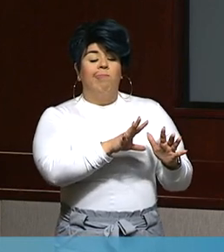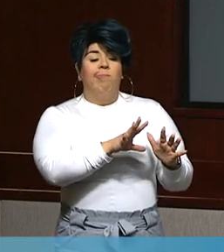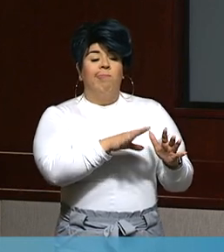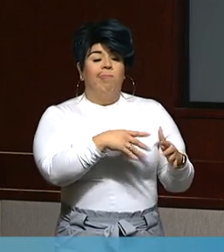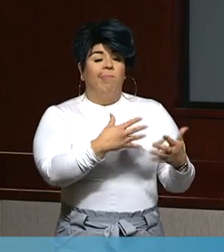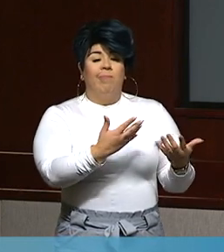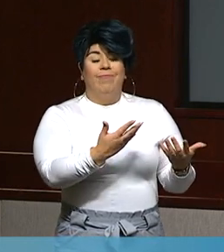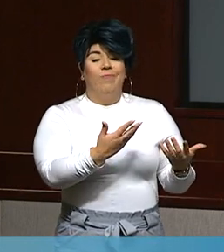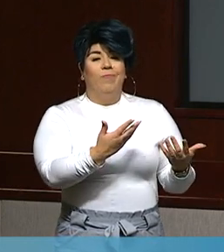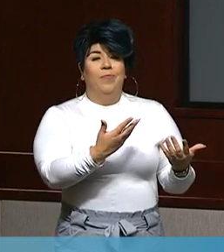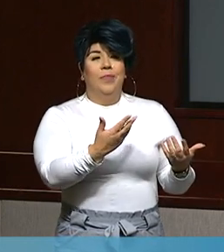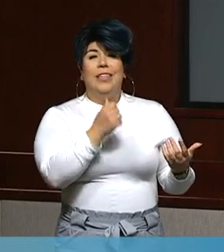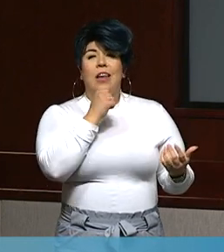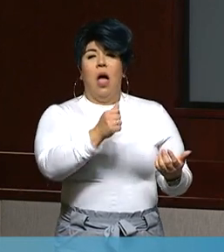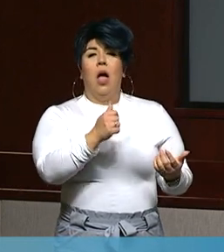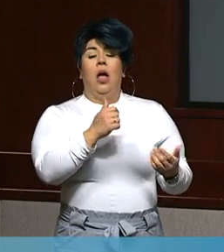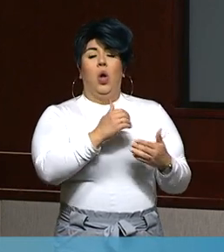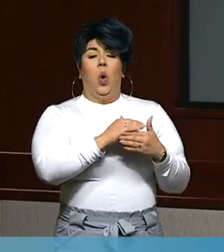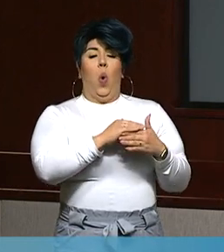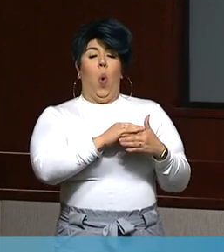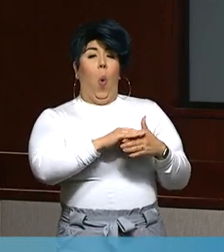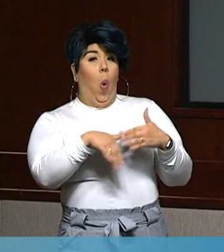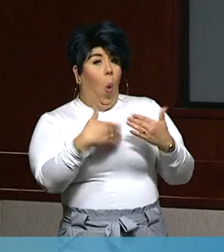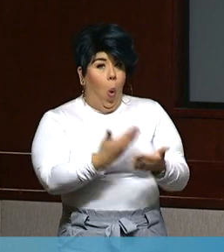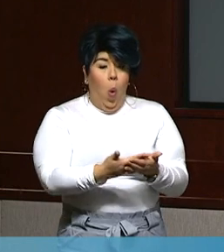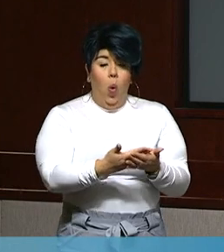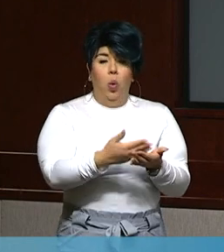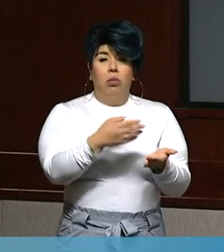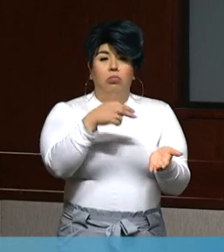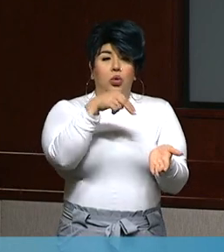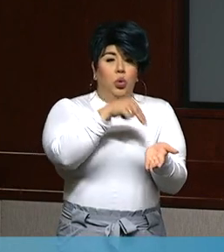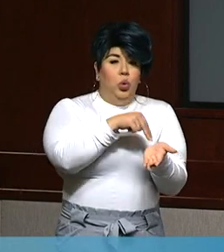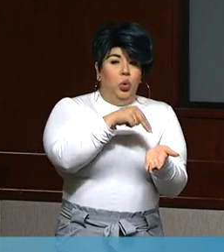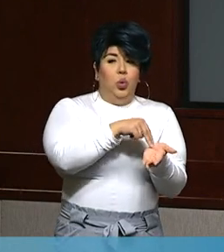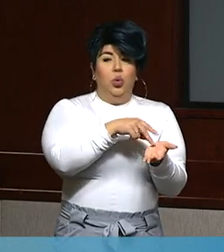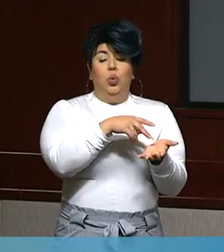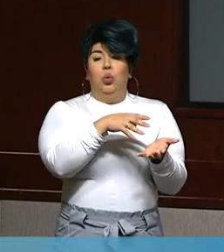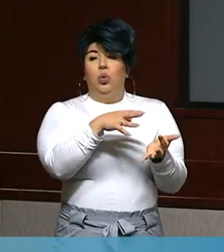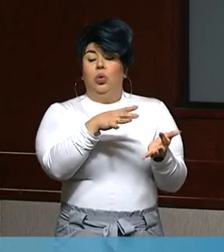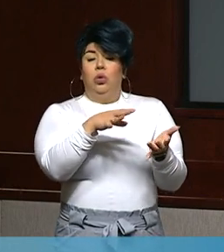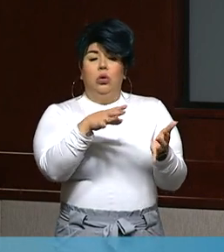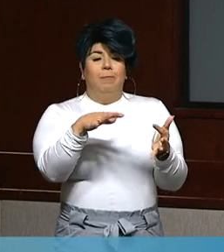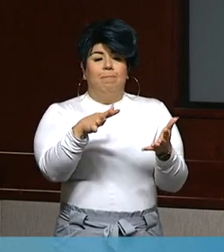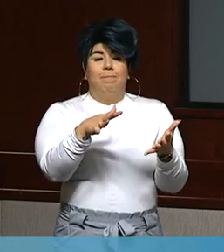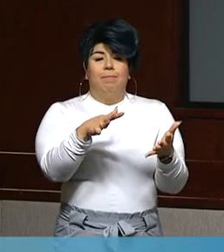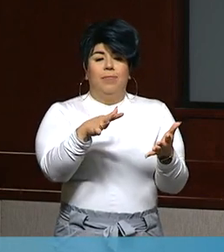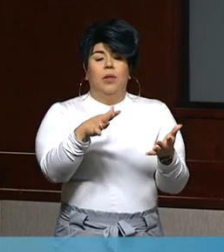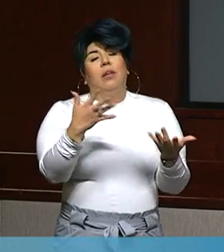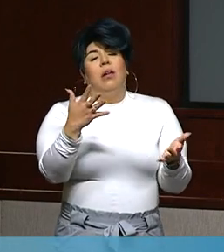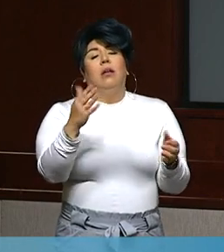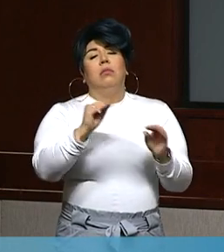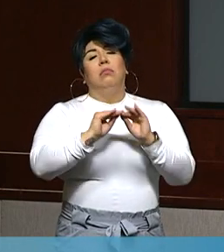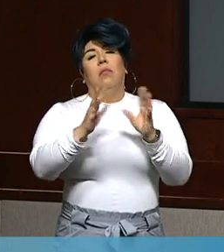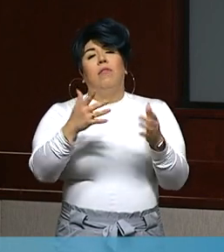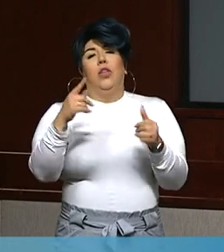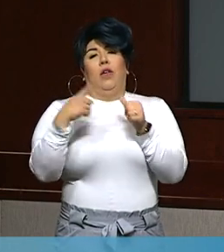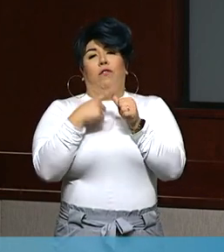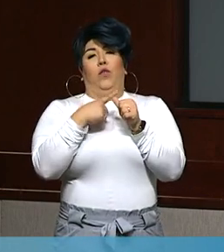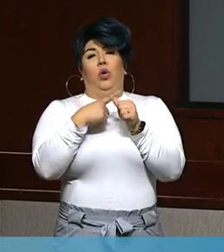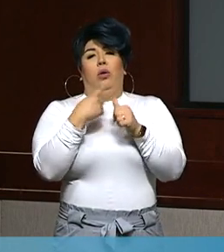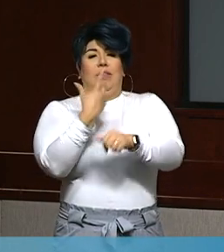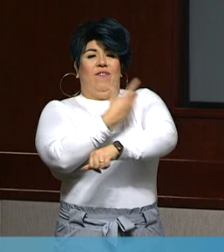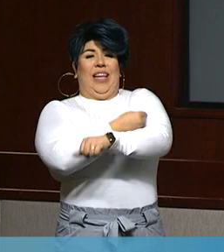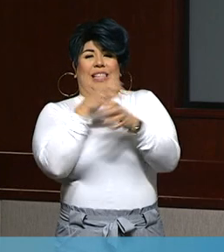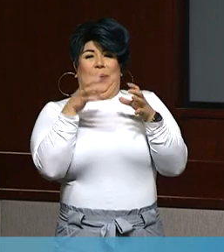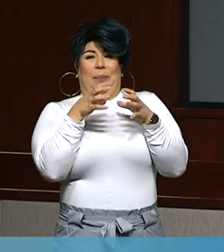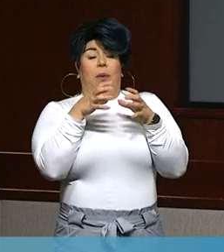nurses and we know this first round of vaccines are going to go to only a specific portion of people,